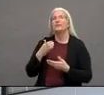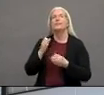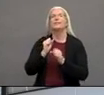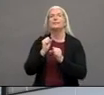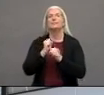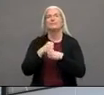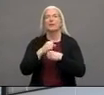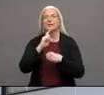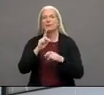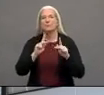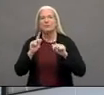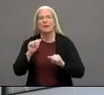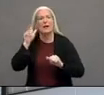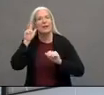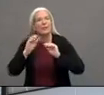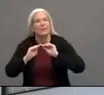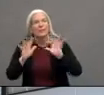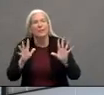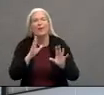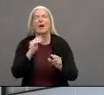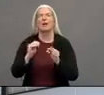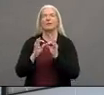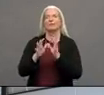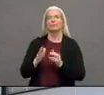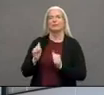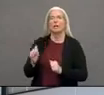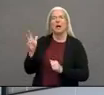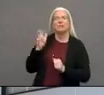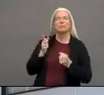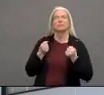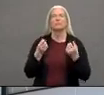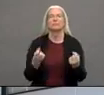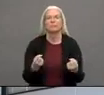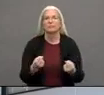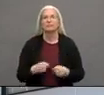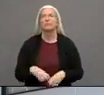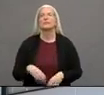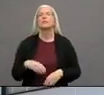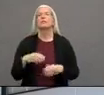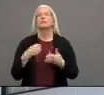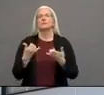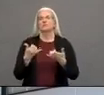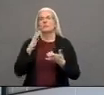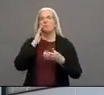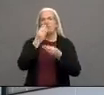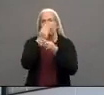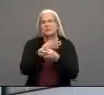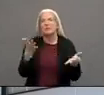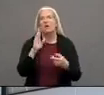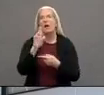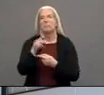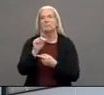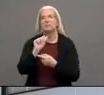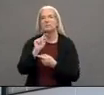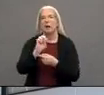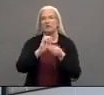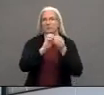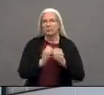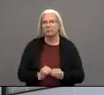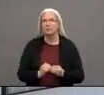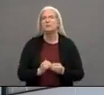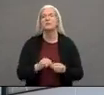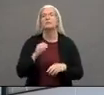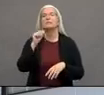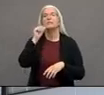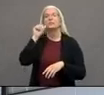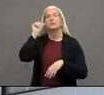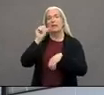interpreters this morning we wanted to provide you with an update on cases to start off as the 5 p.m. yesterday